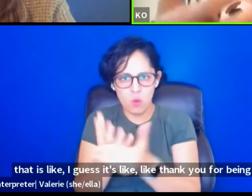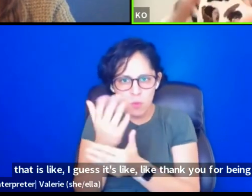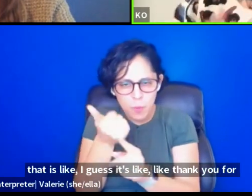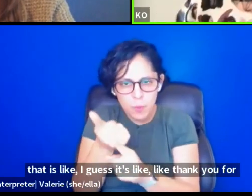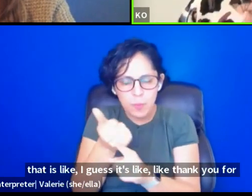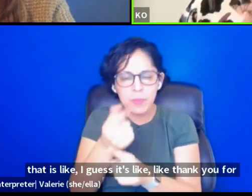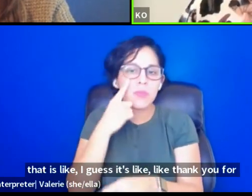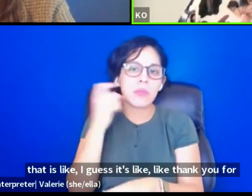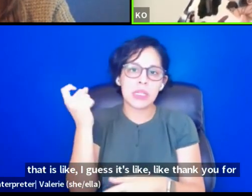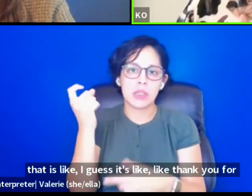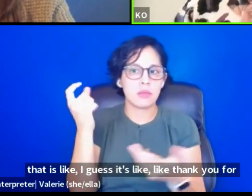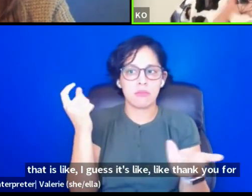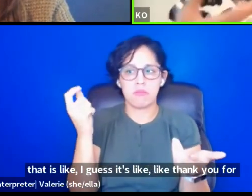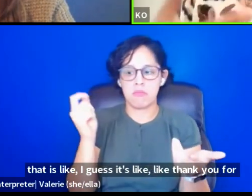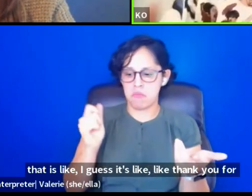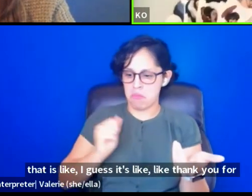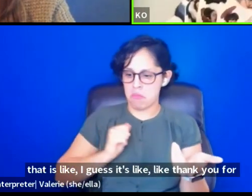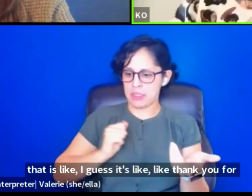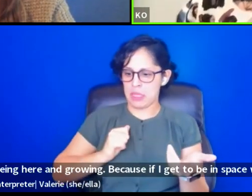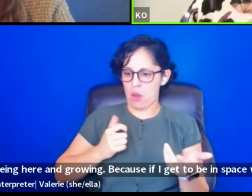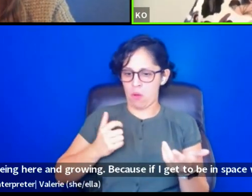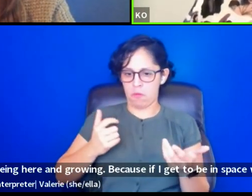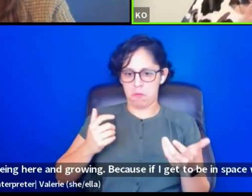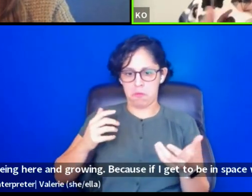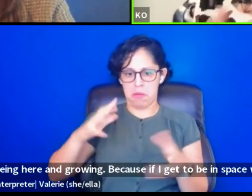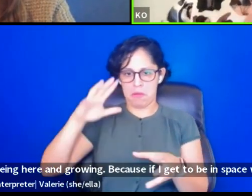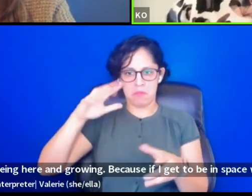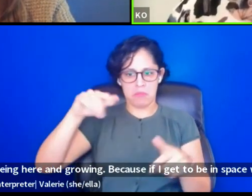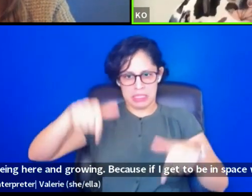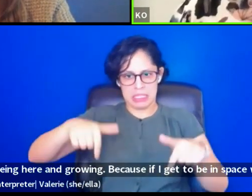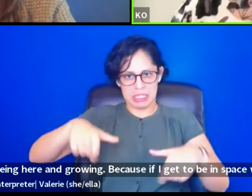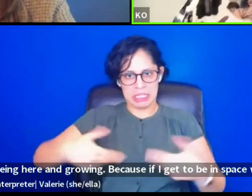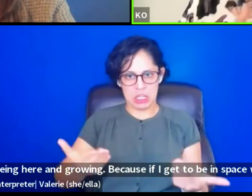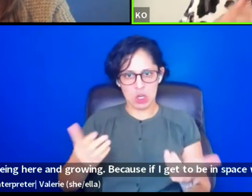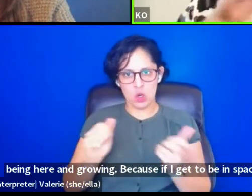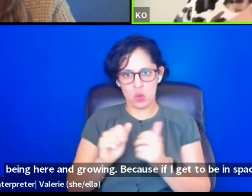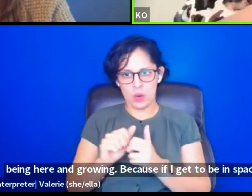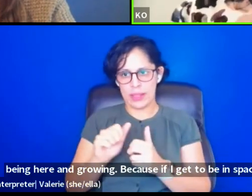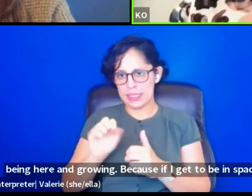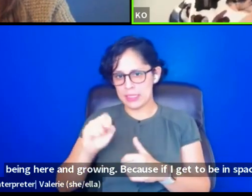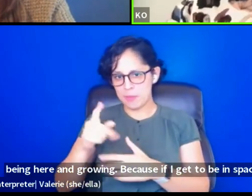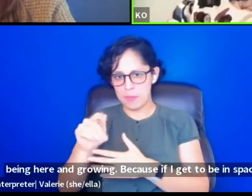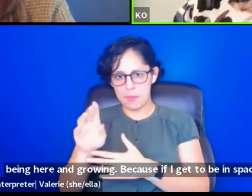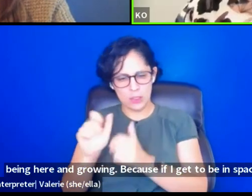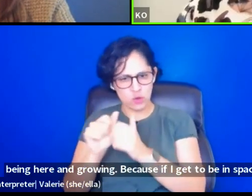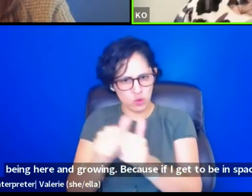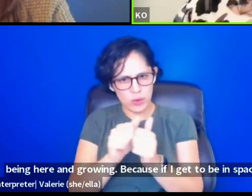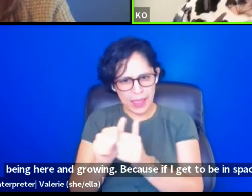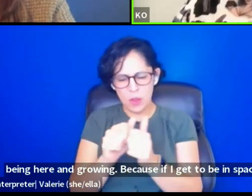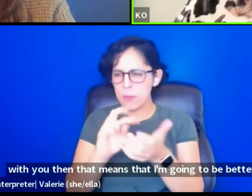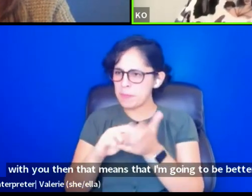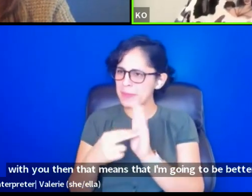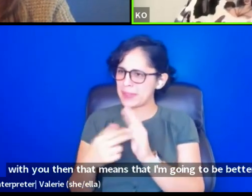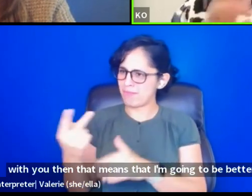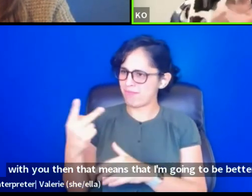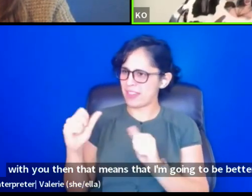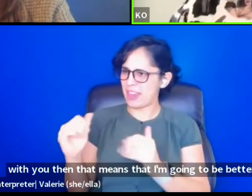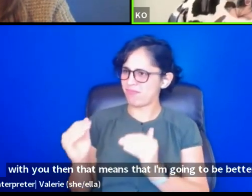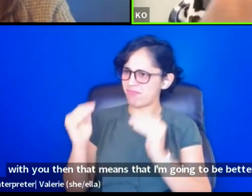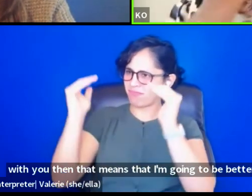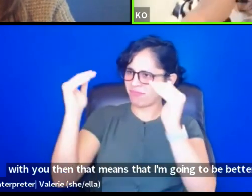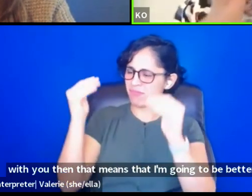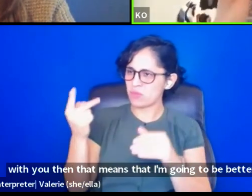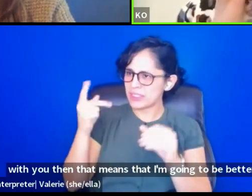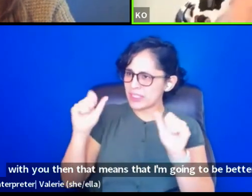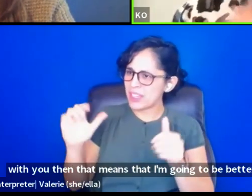because if I get to be in space with you, then that means that I'm going to be better off and we can like, we can co-collaborate and co